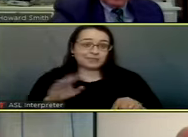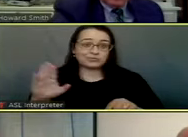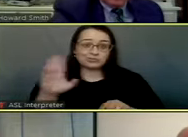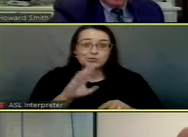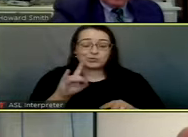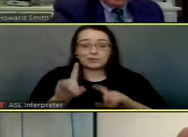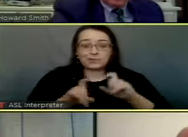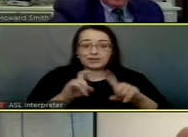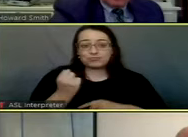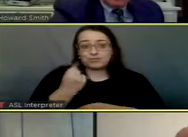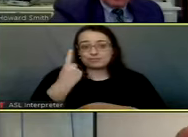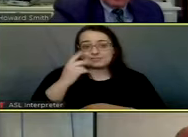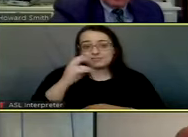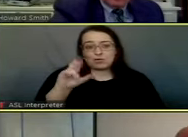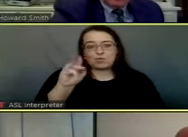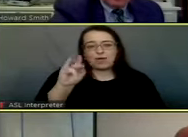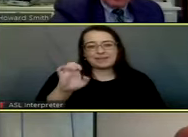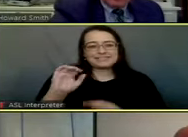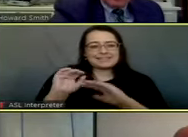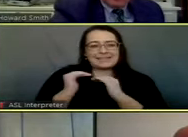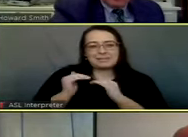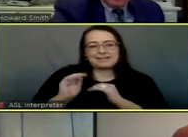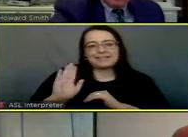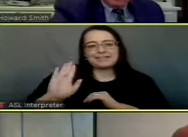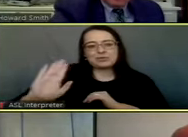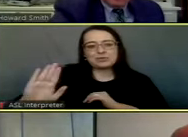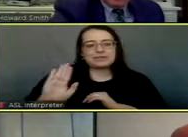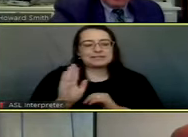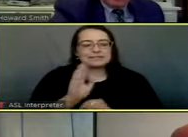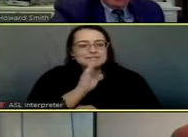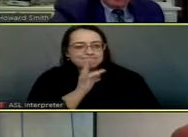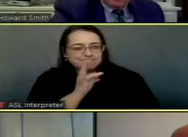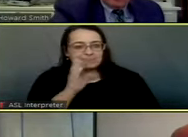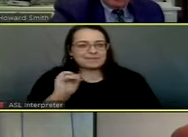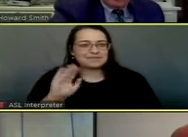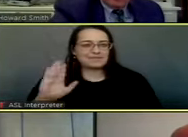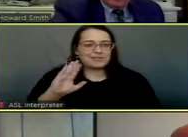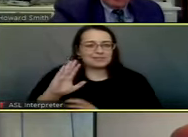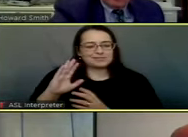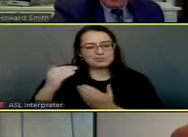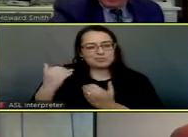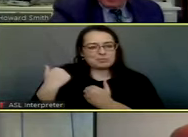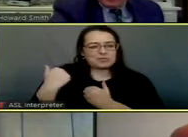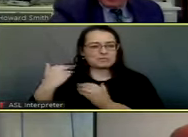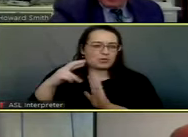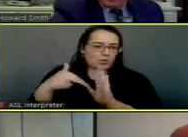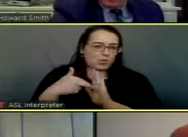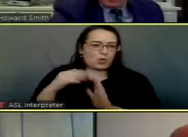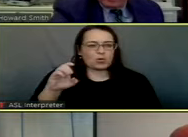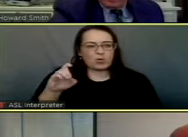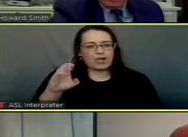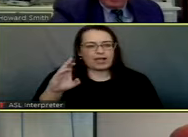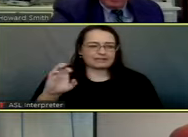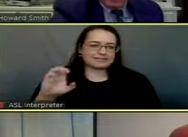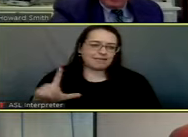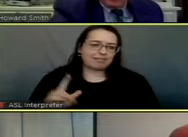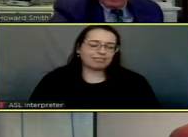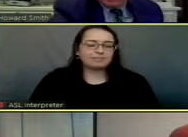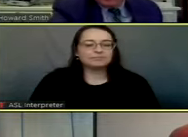might have. Understanding that Ronnie is somewhat limited in what he can say because of his role in this at this point.